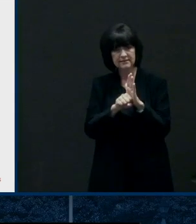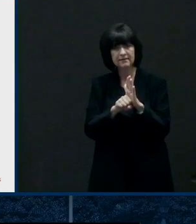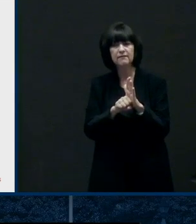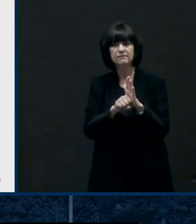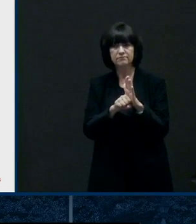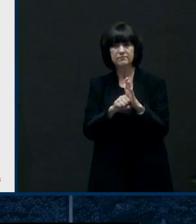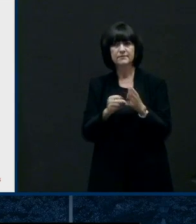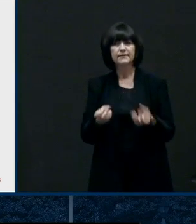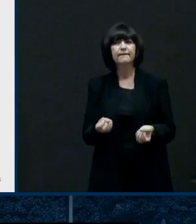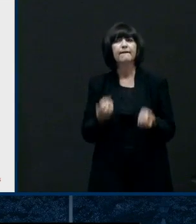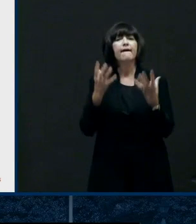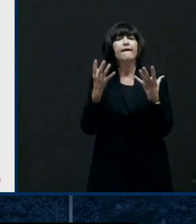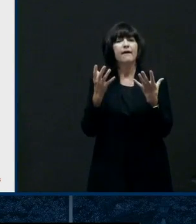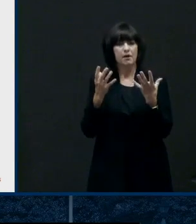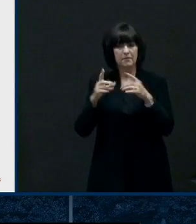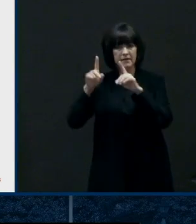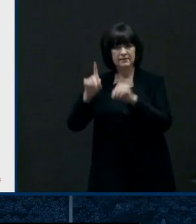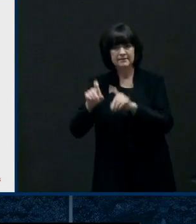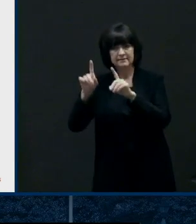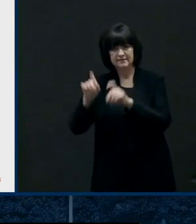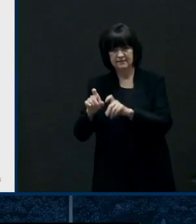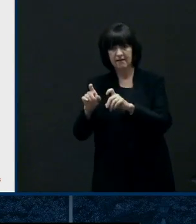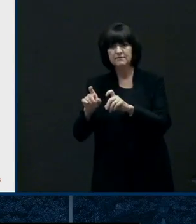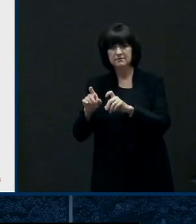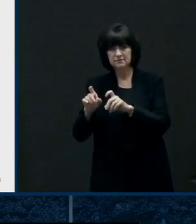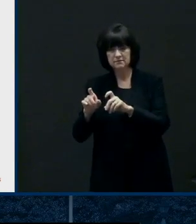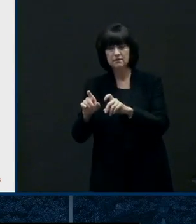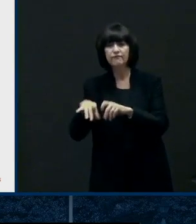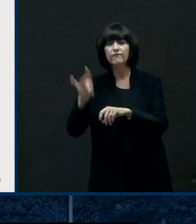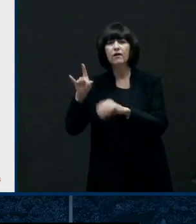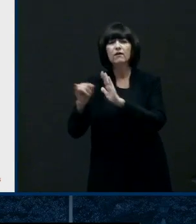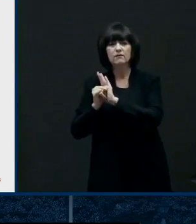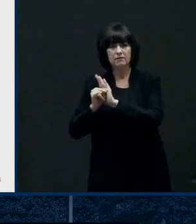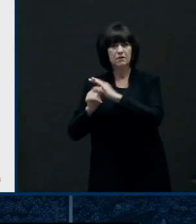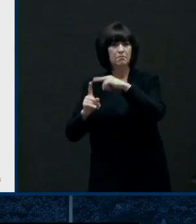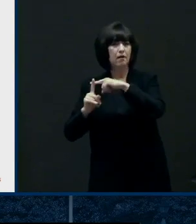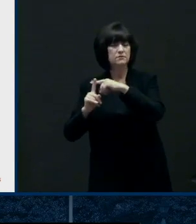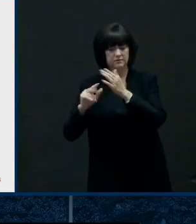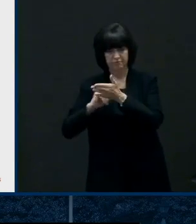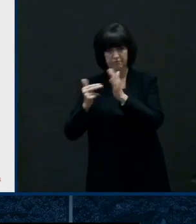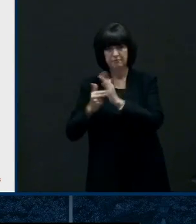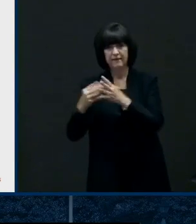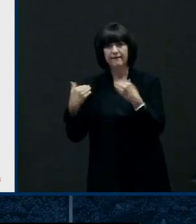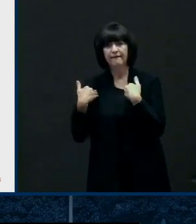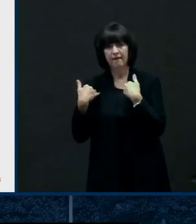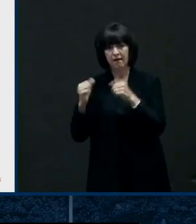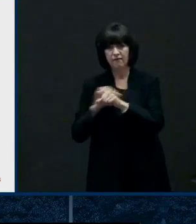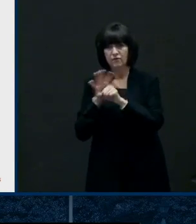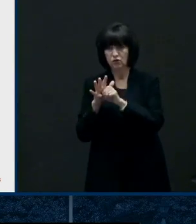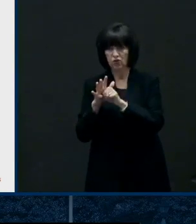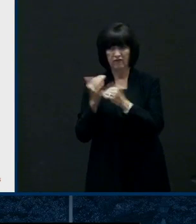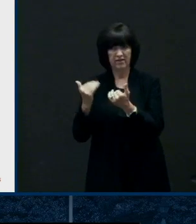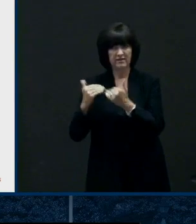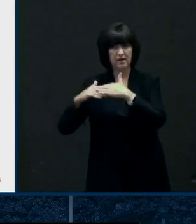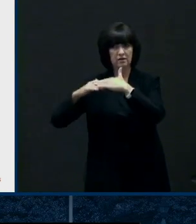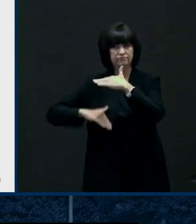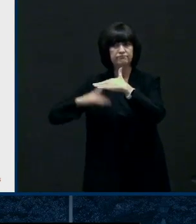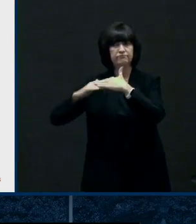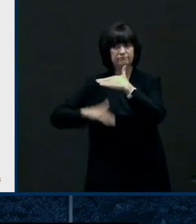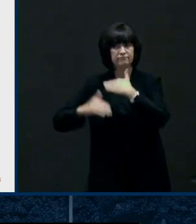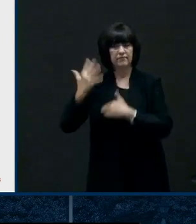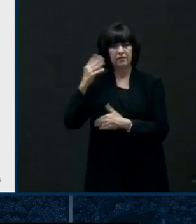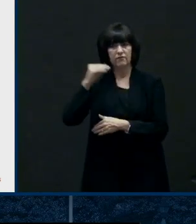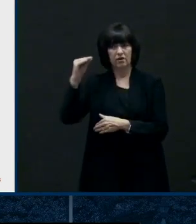uh 3.8 percent again our target is to be under a five percent and so we're moving uh